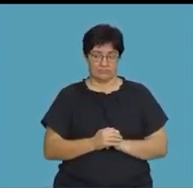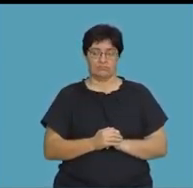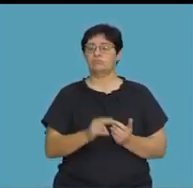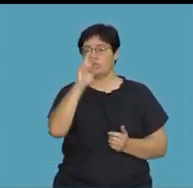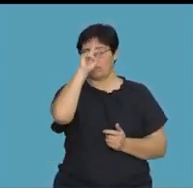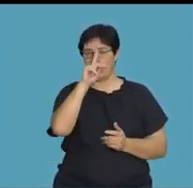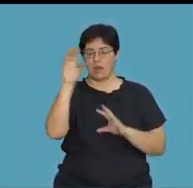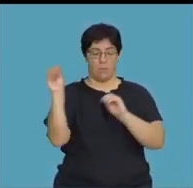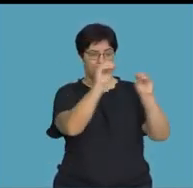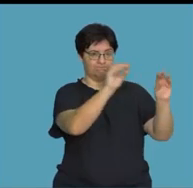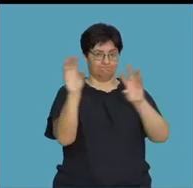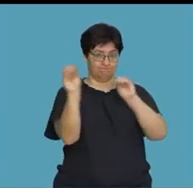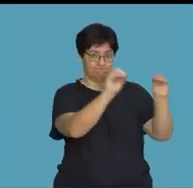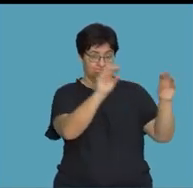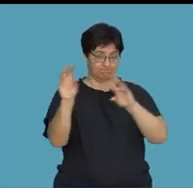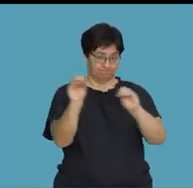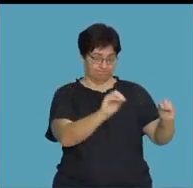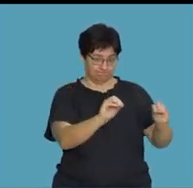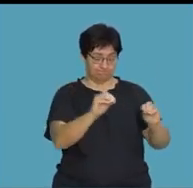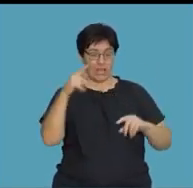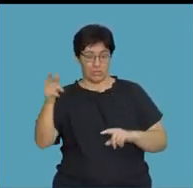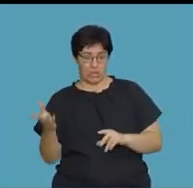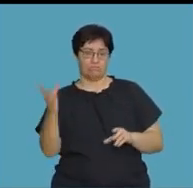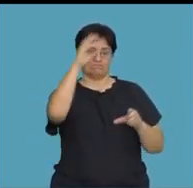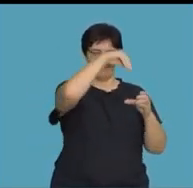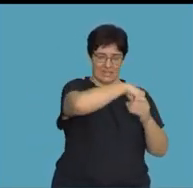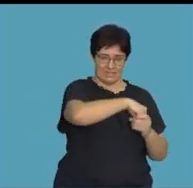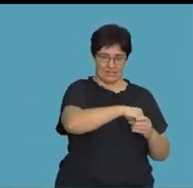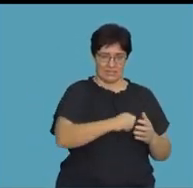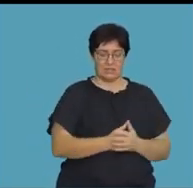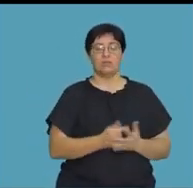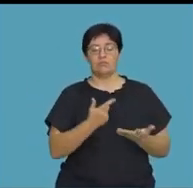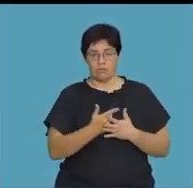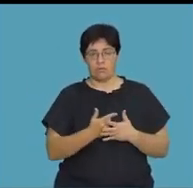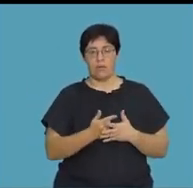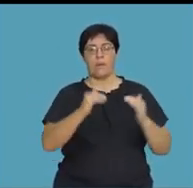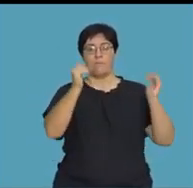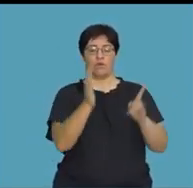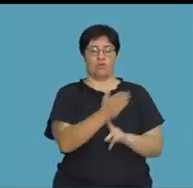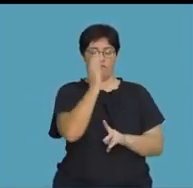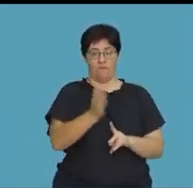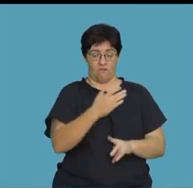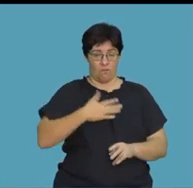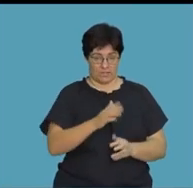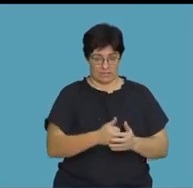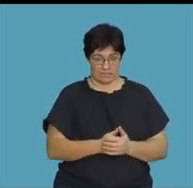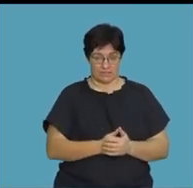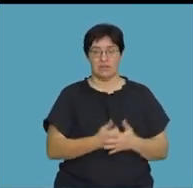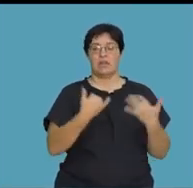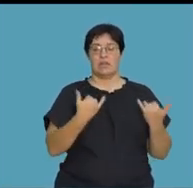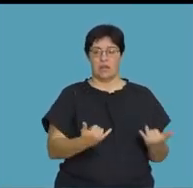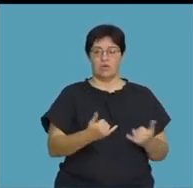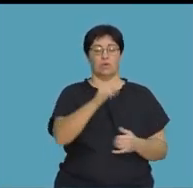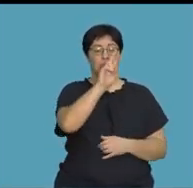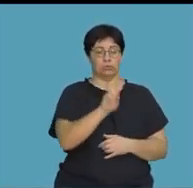remember, we distribute the exponent outside to the exponent inside to remove the brackets. So this will then be